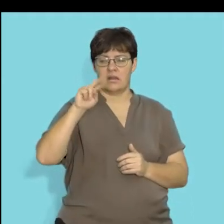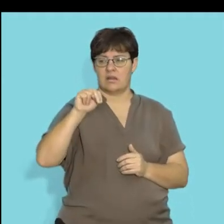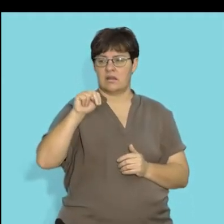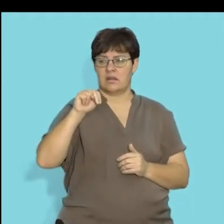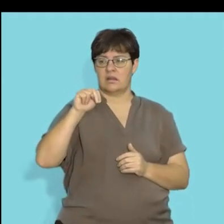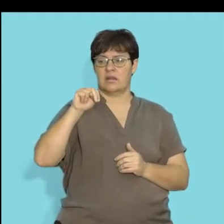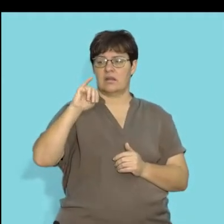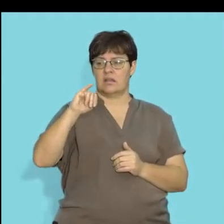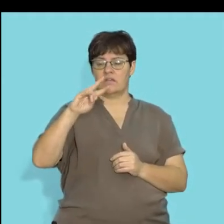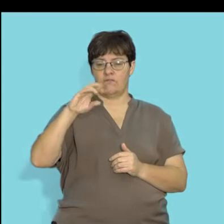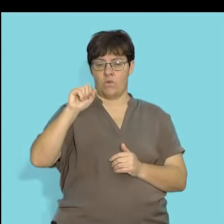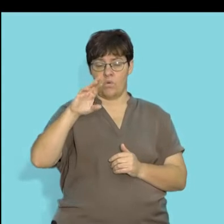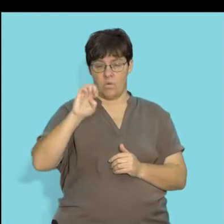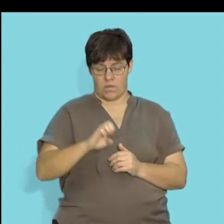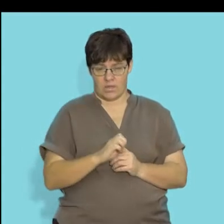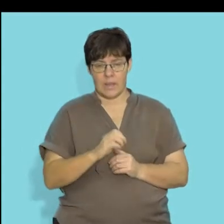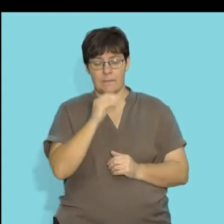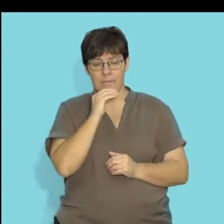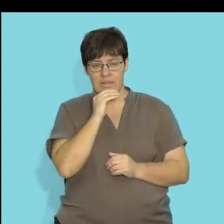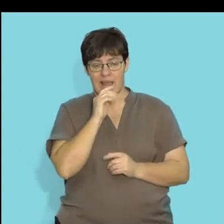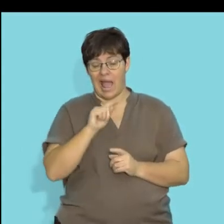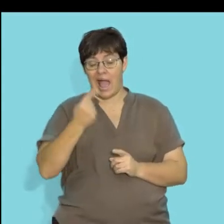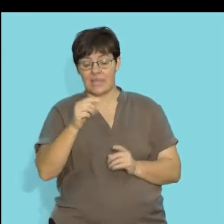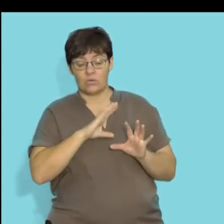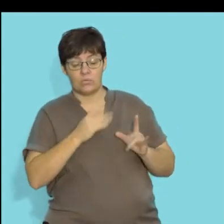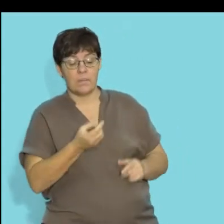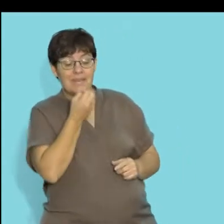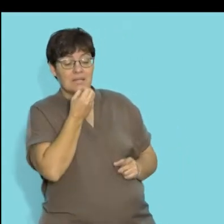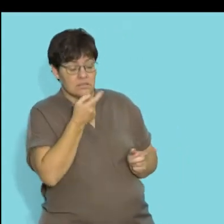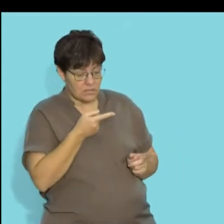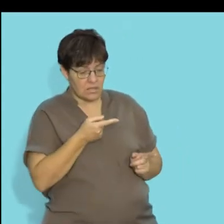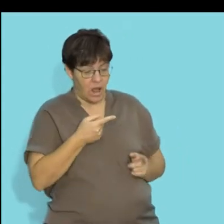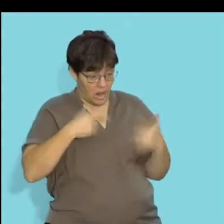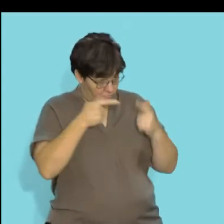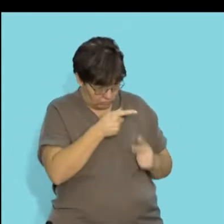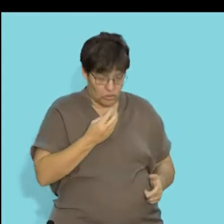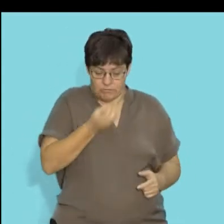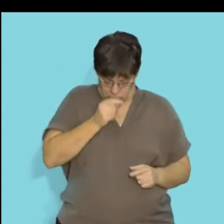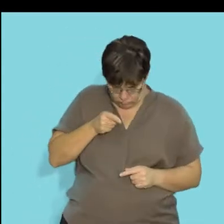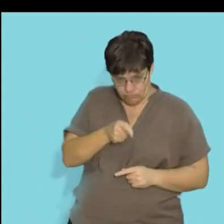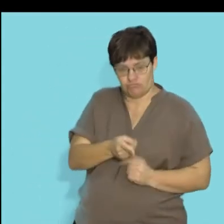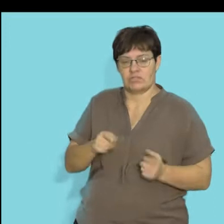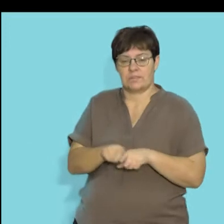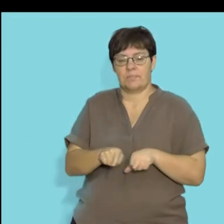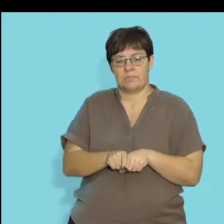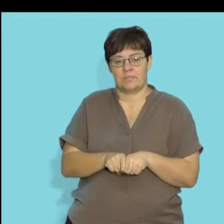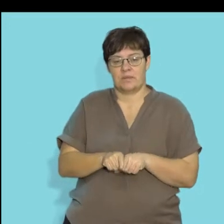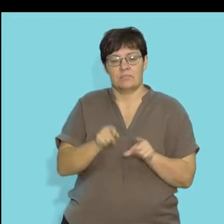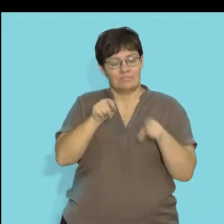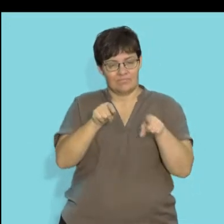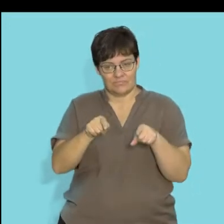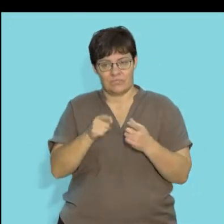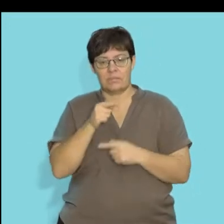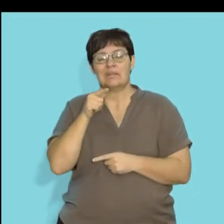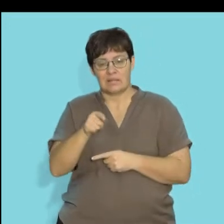carnivores. And these are animals that consume other consumers. So, in that, we have different levels of consumers, but